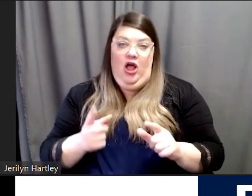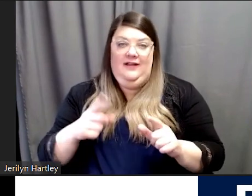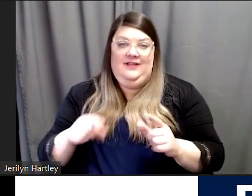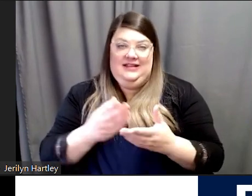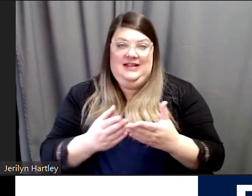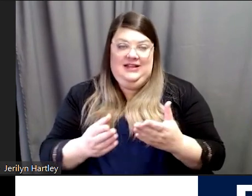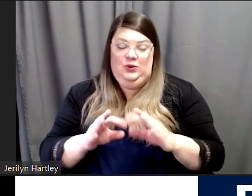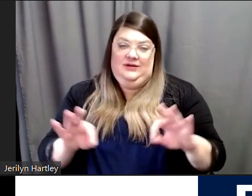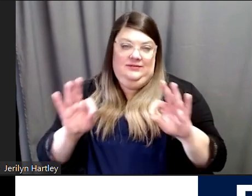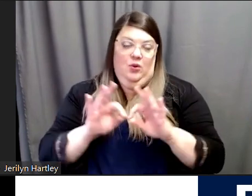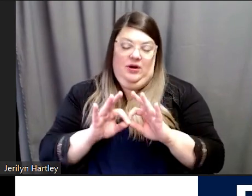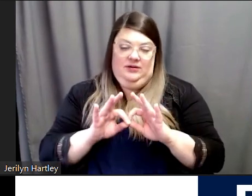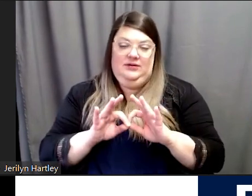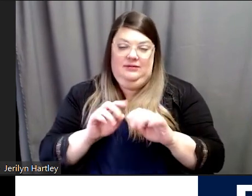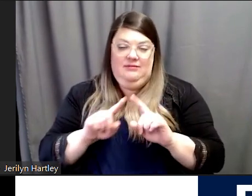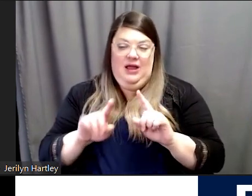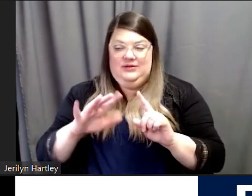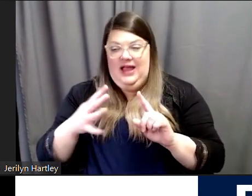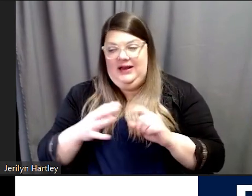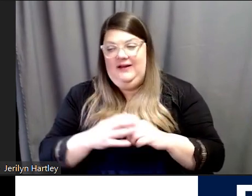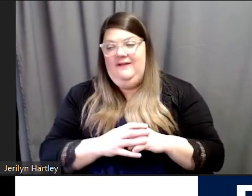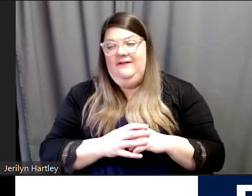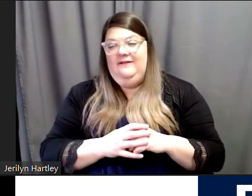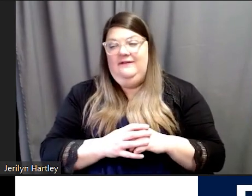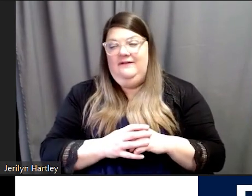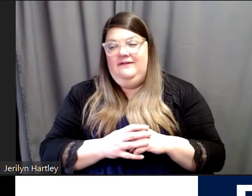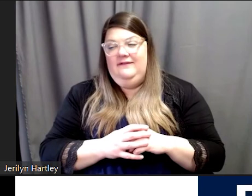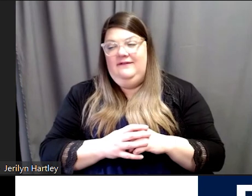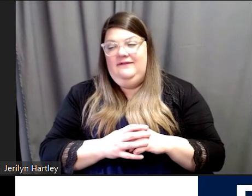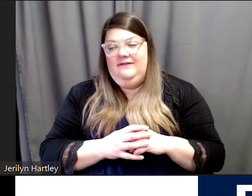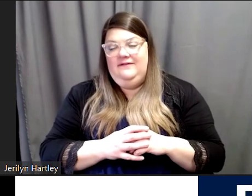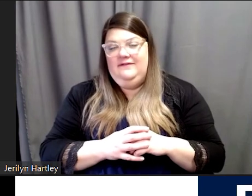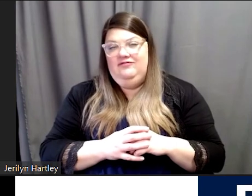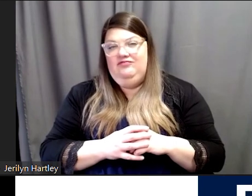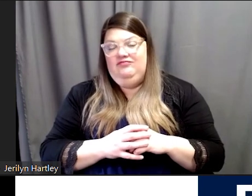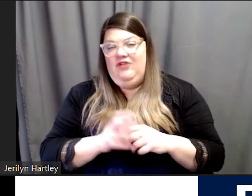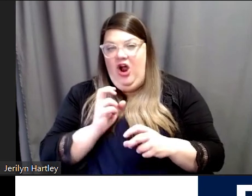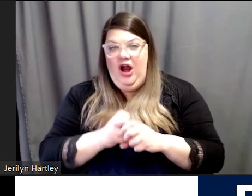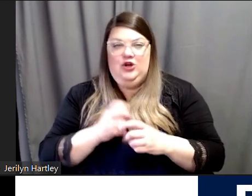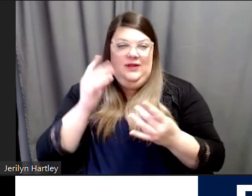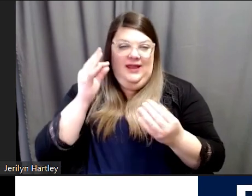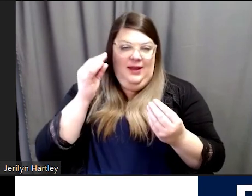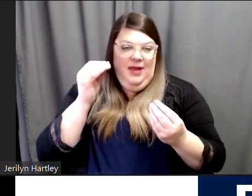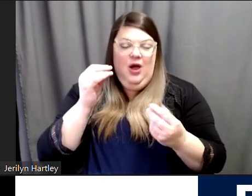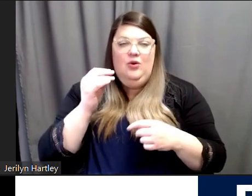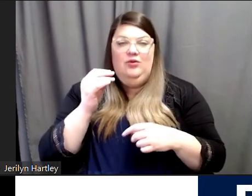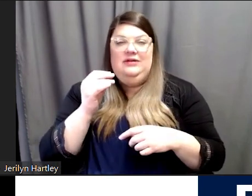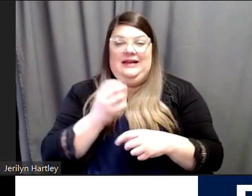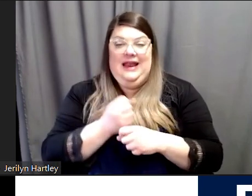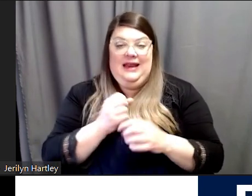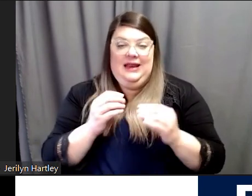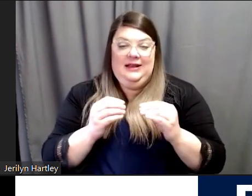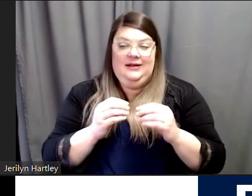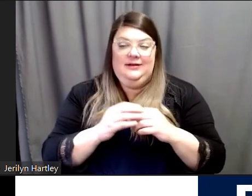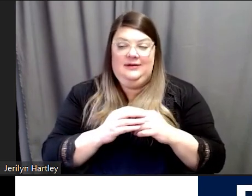extremely important, but it was kind of difficult to think about getting movement